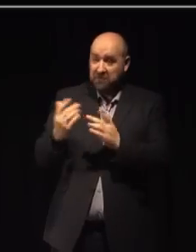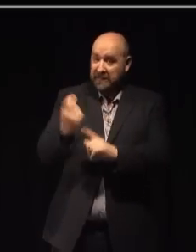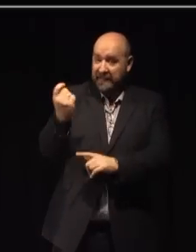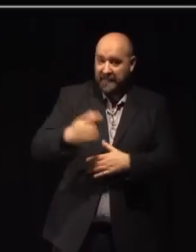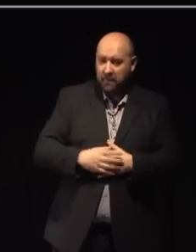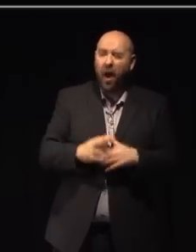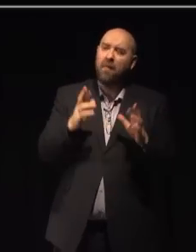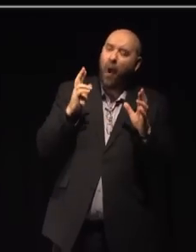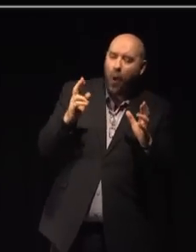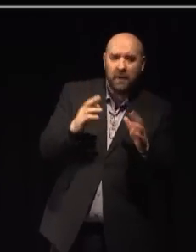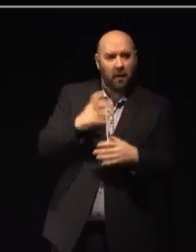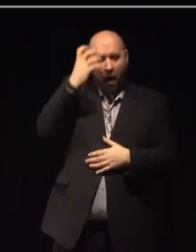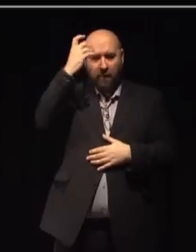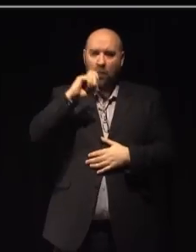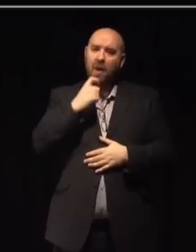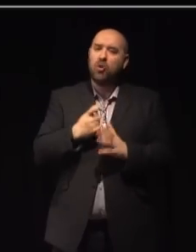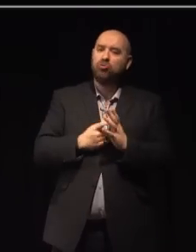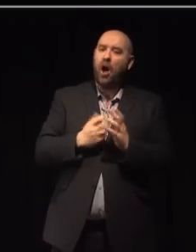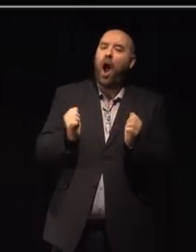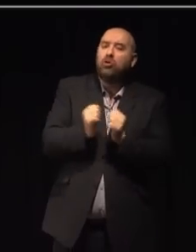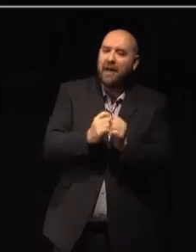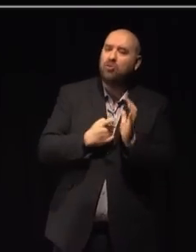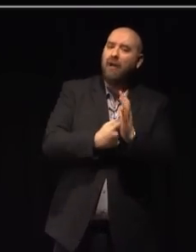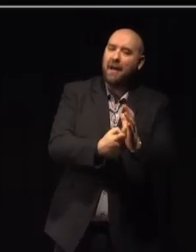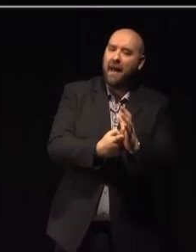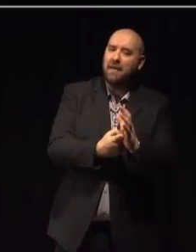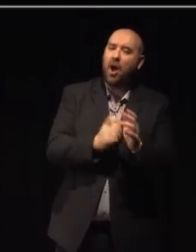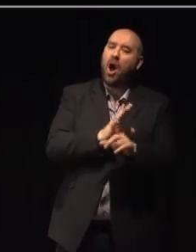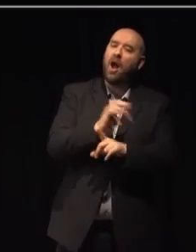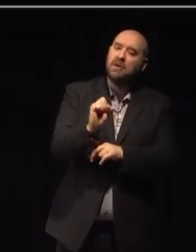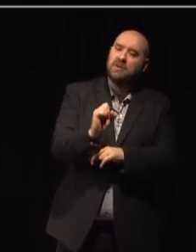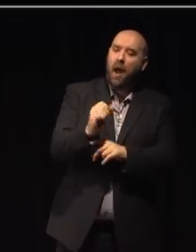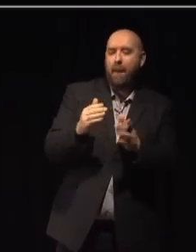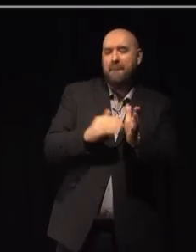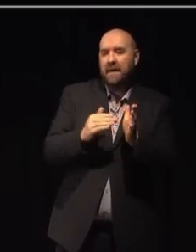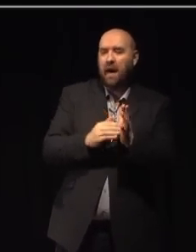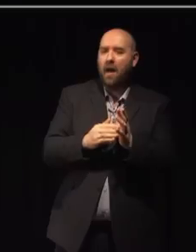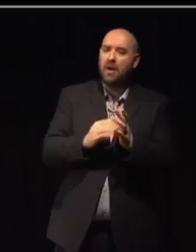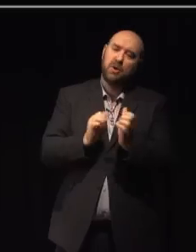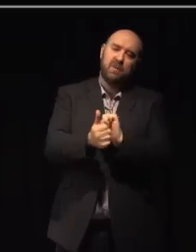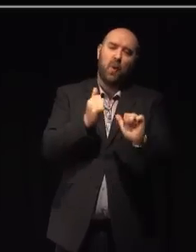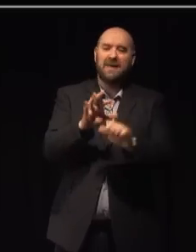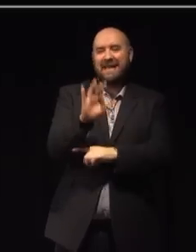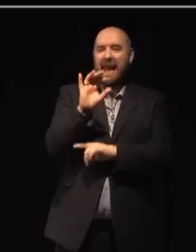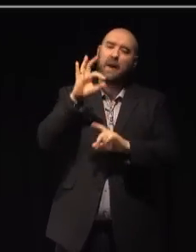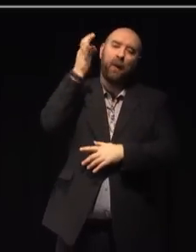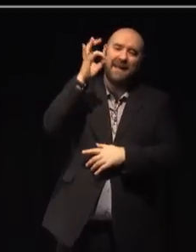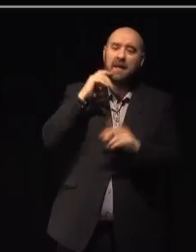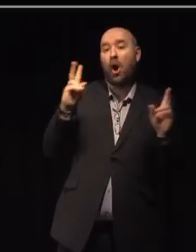the government agrees with the recommendation of the culture, media, and sports select committee last year, and I quote,